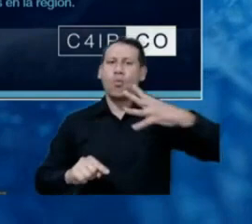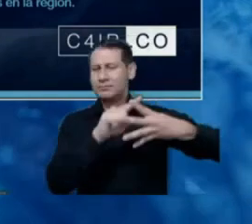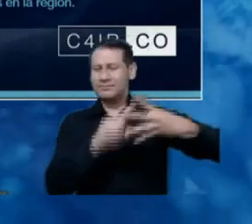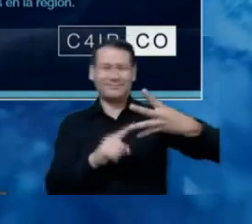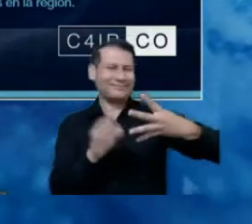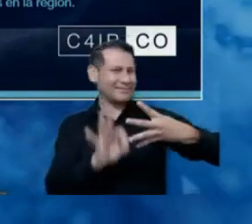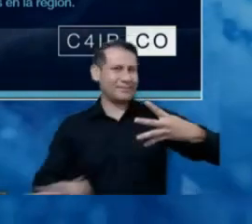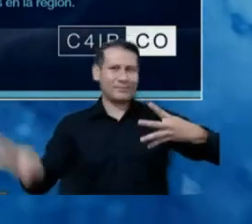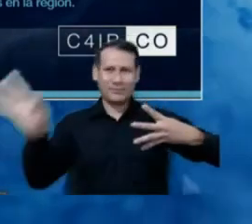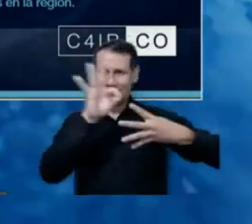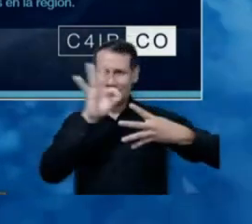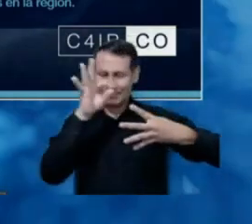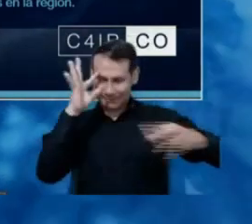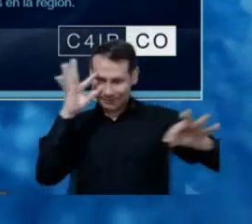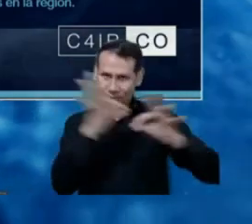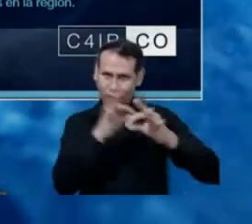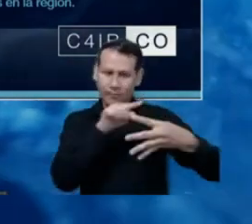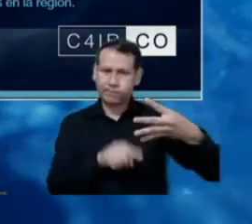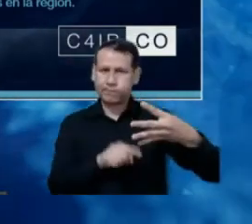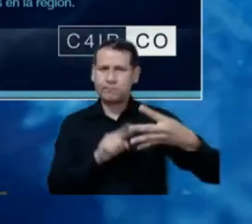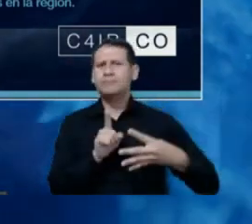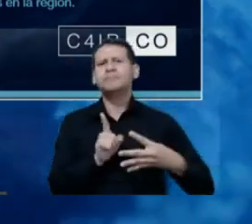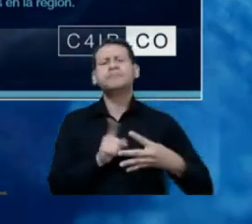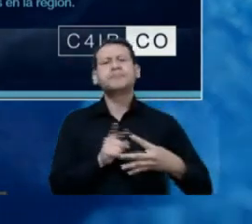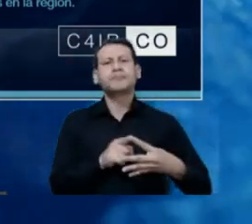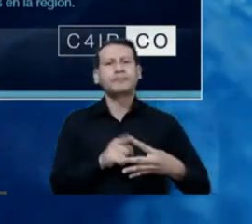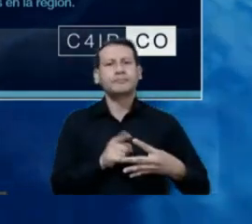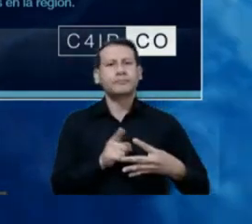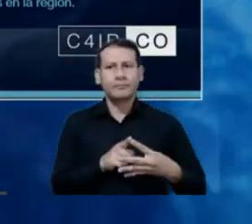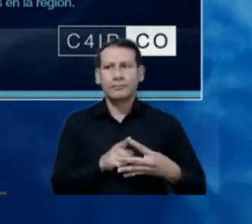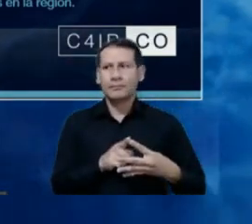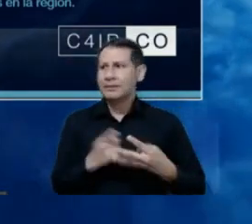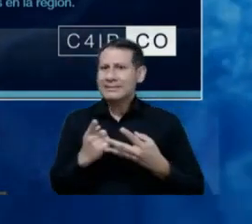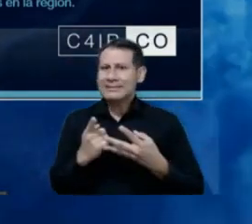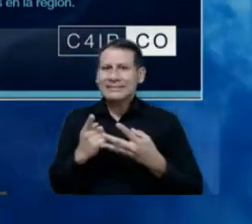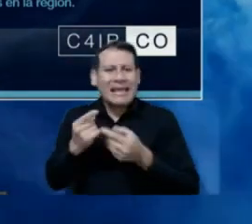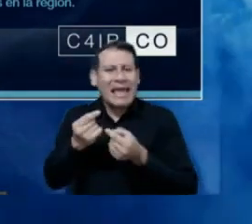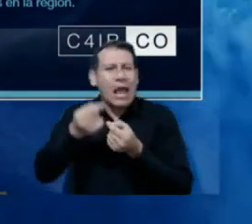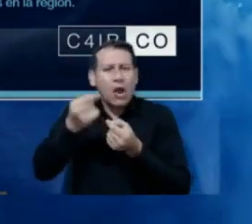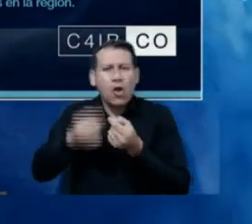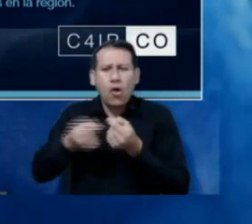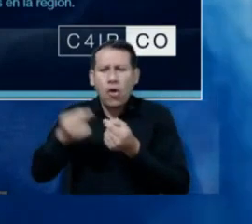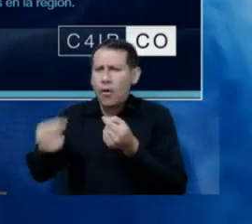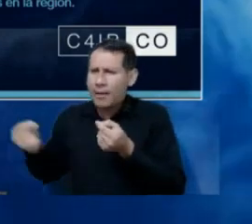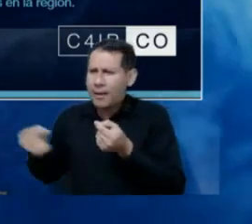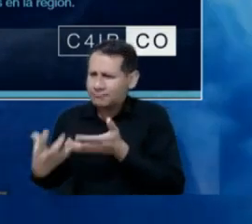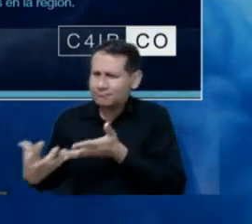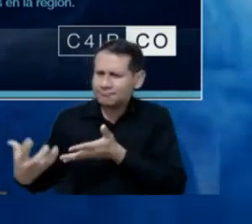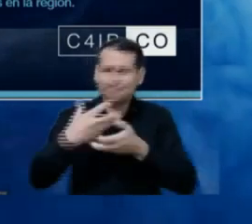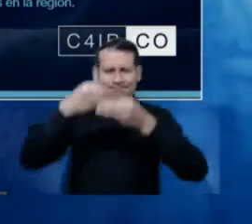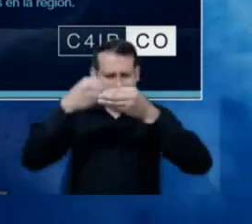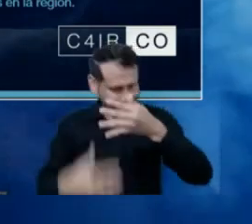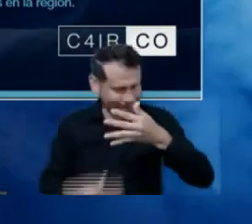points. On one hand, we have the economy based on data to improve competitiveness,